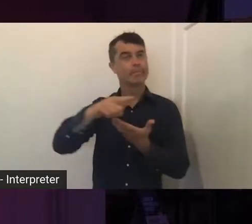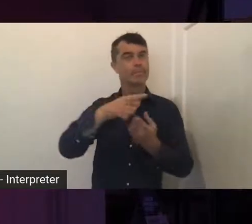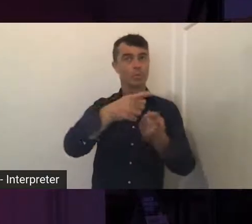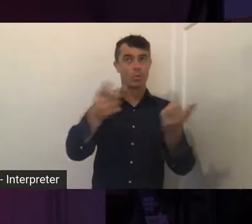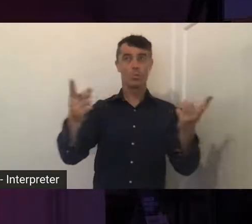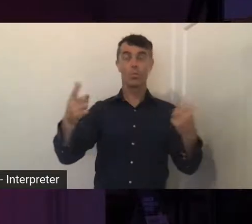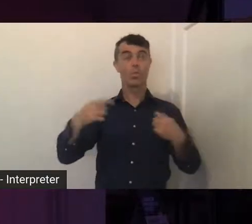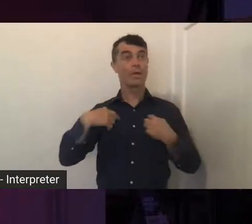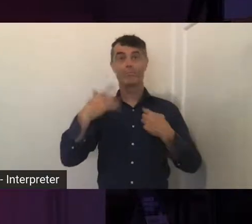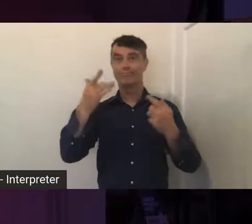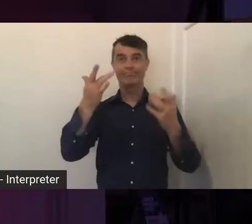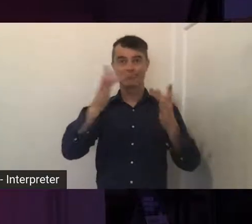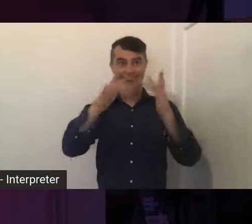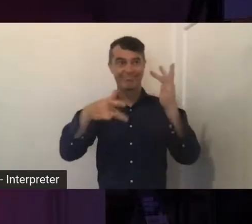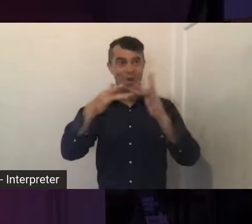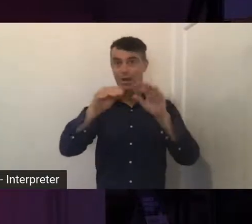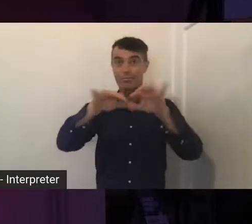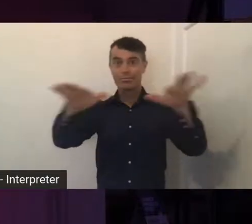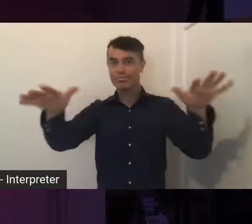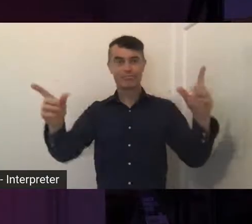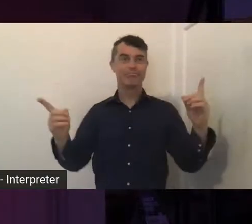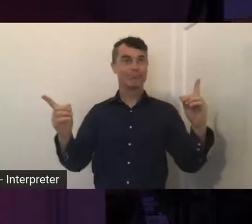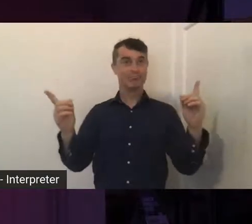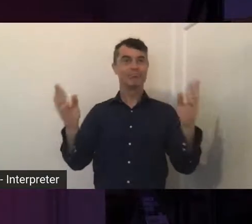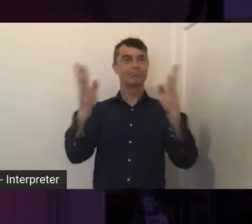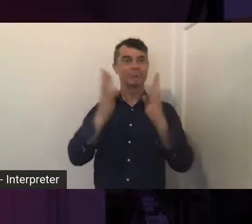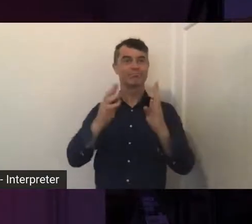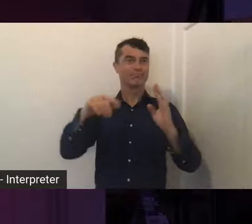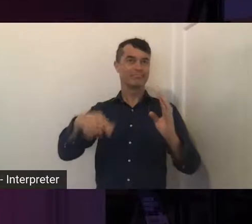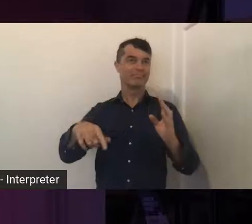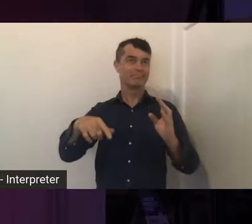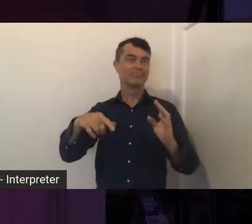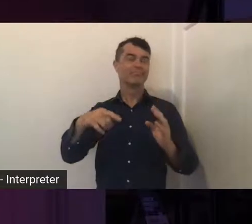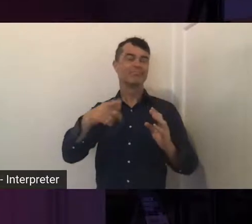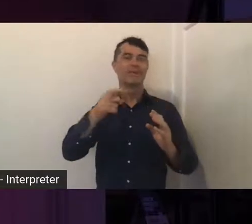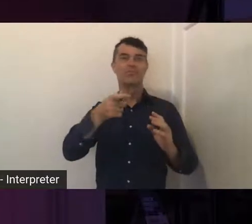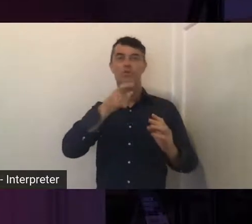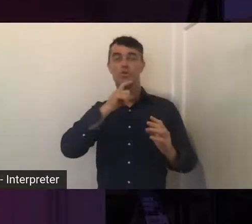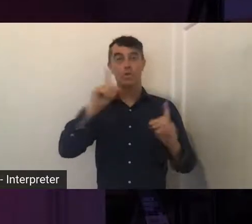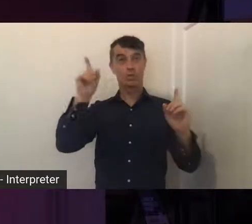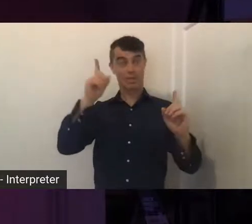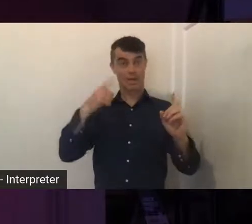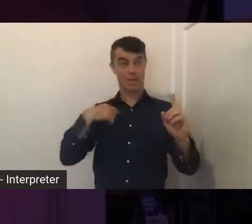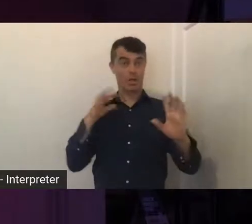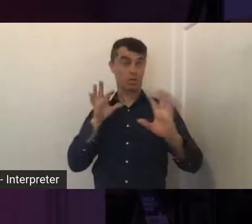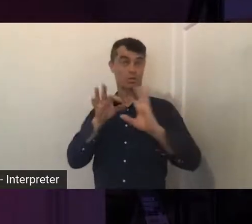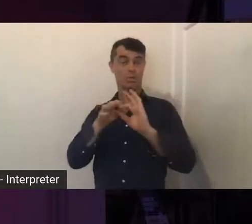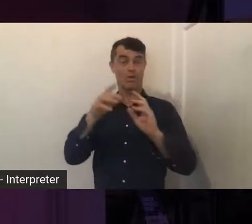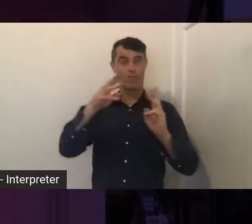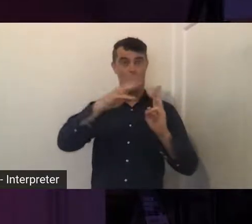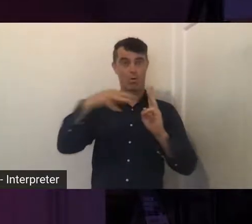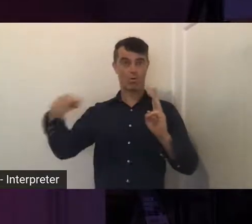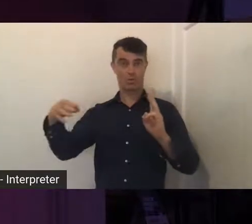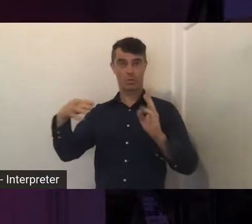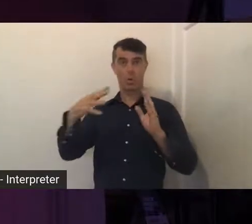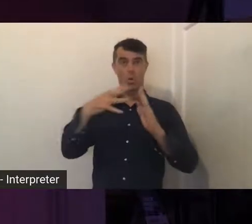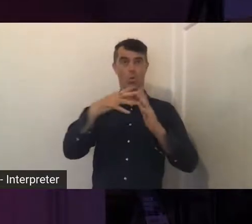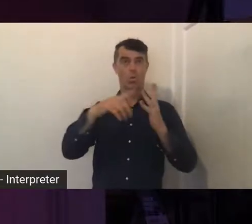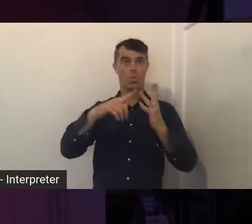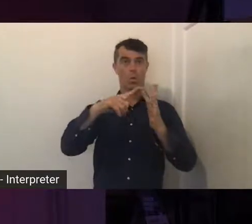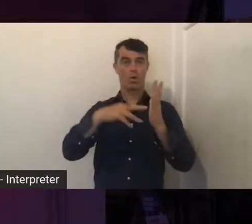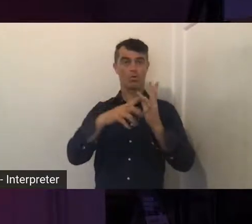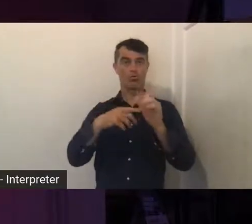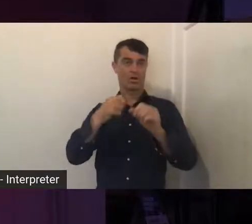meet this afternoon. Today, I'm joining you from the lands of the Wurundjeri, Woiwurrung peoples